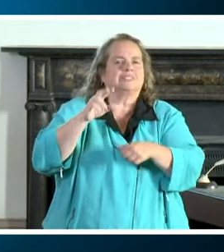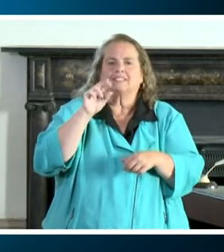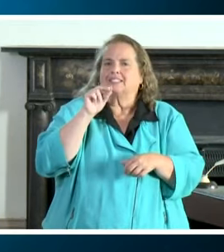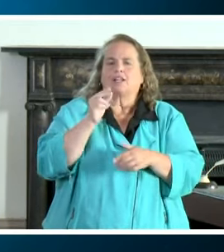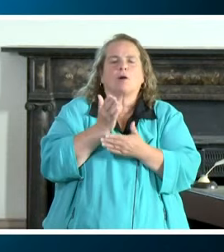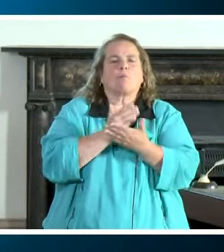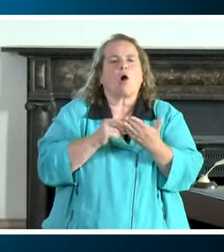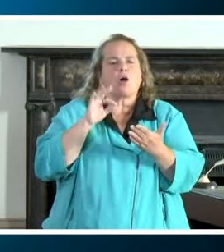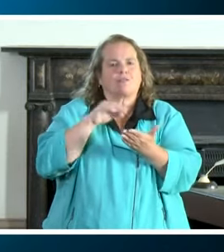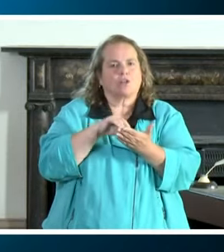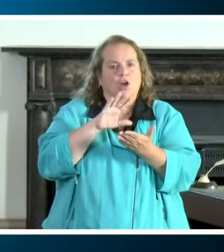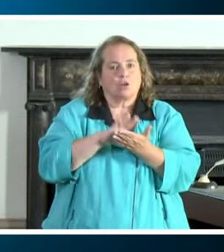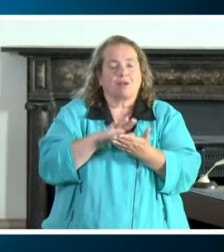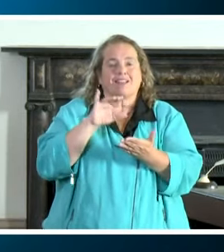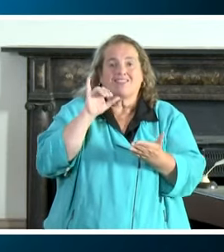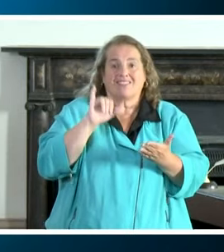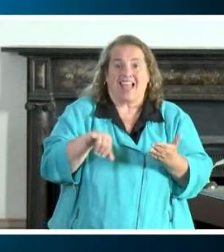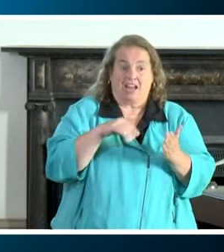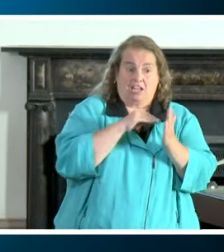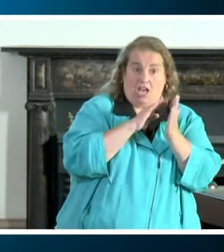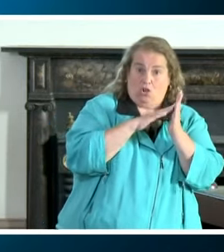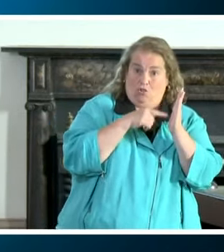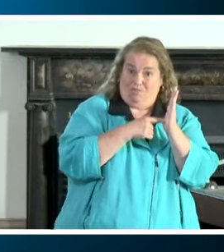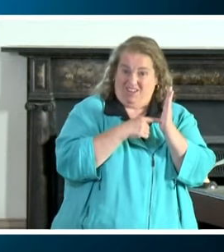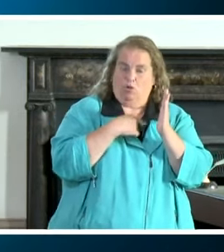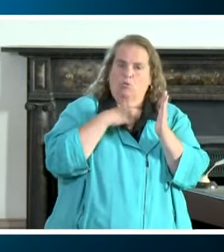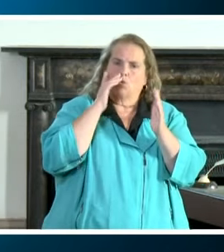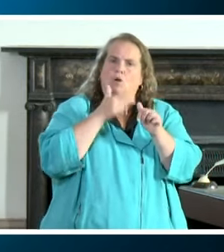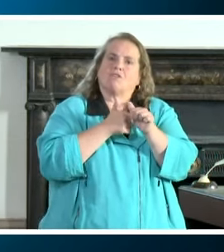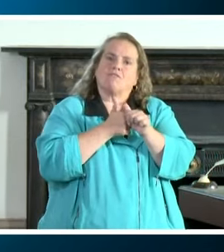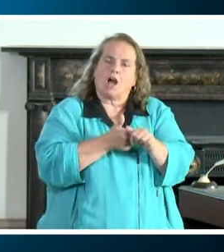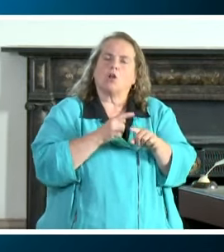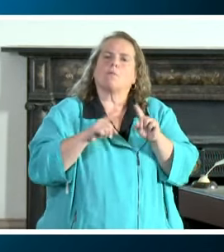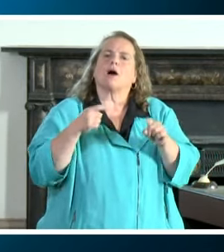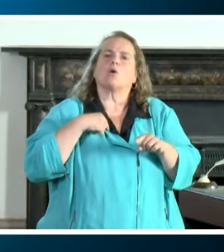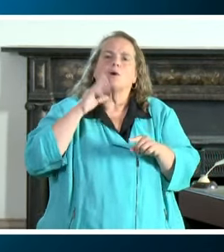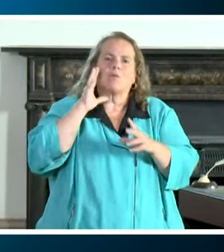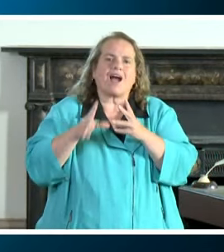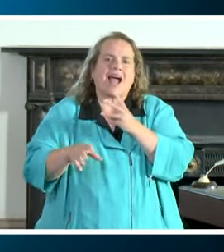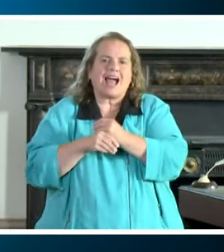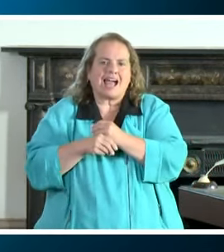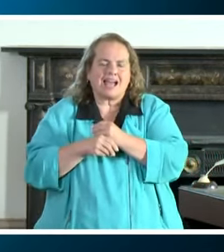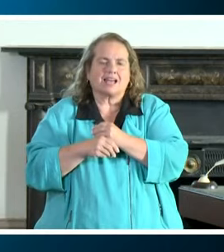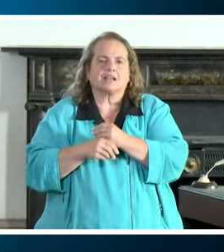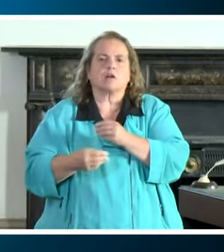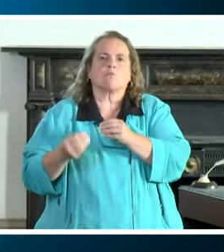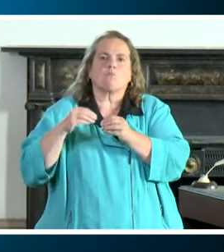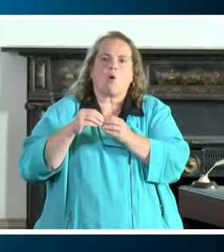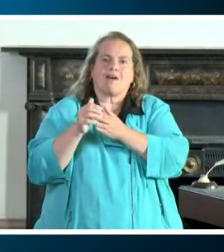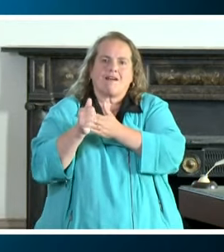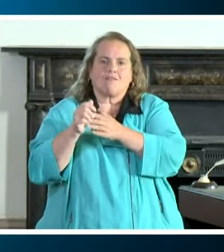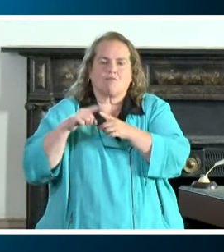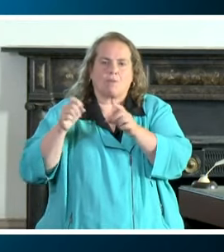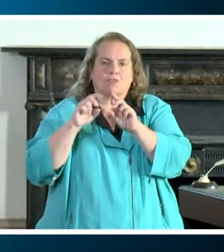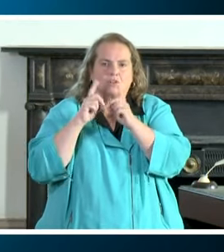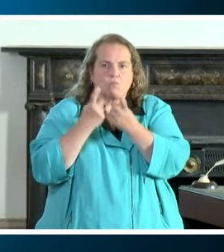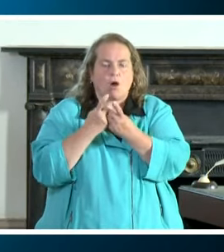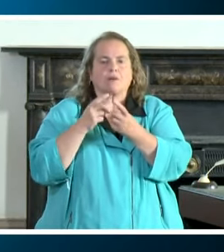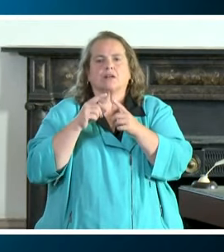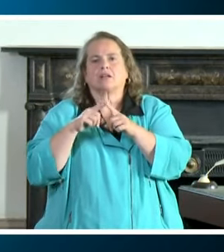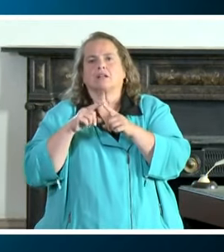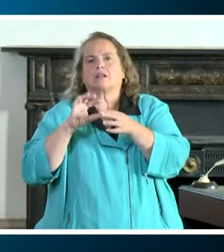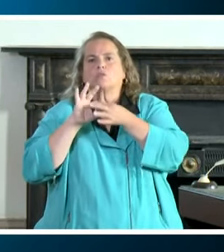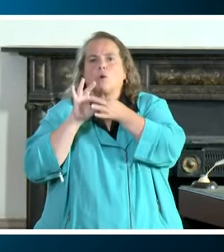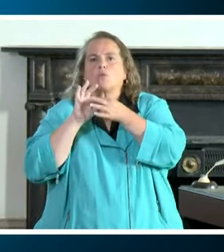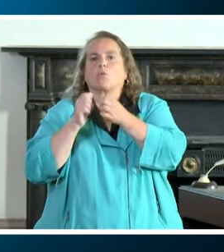the flagship document as I referenced. However, we will be adding additional guidance from the department in consultation with all the other